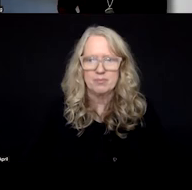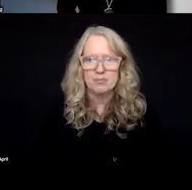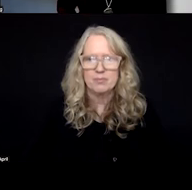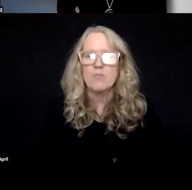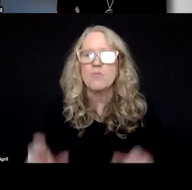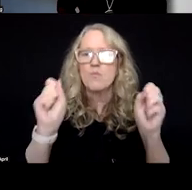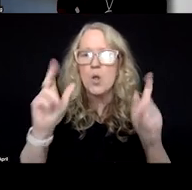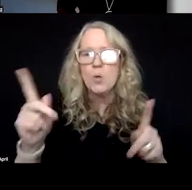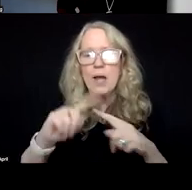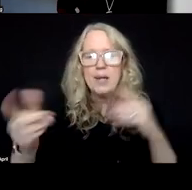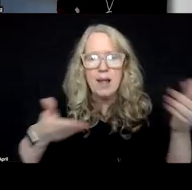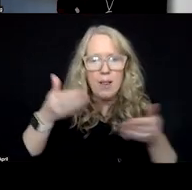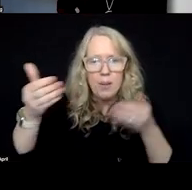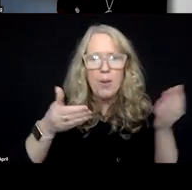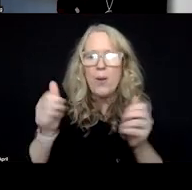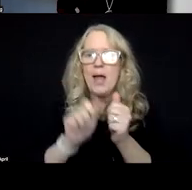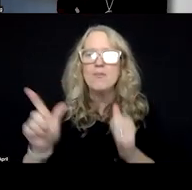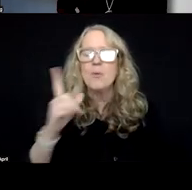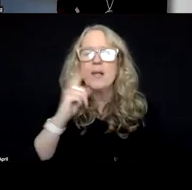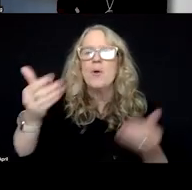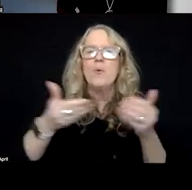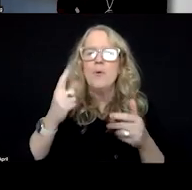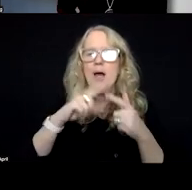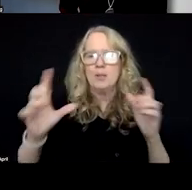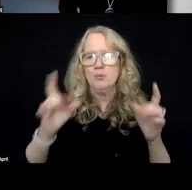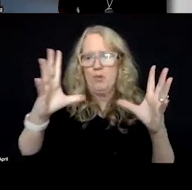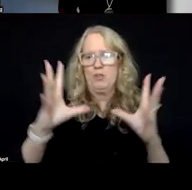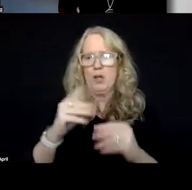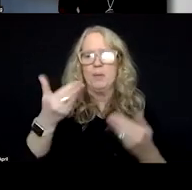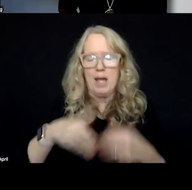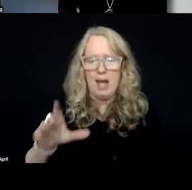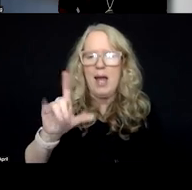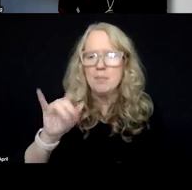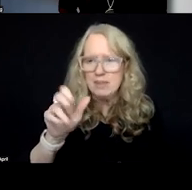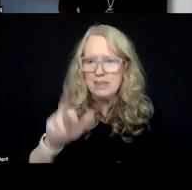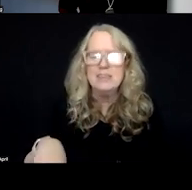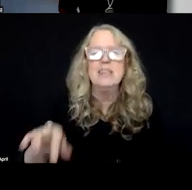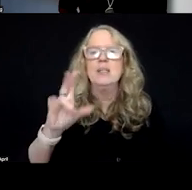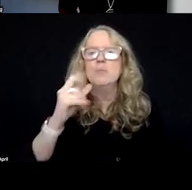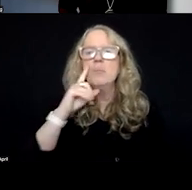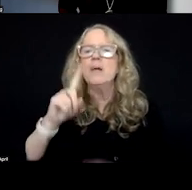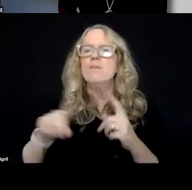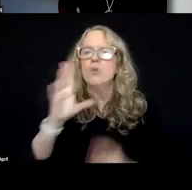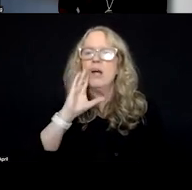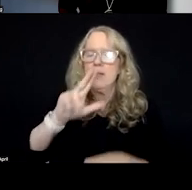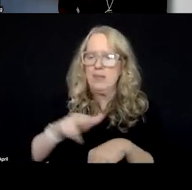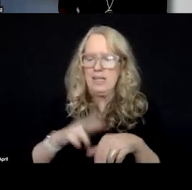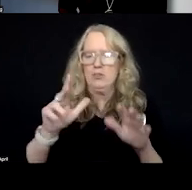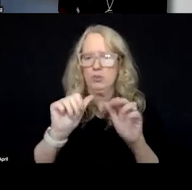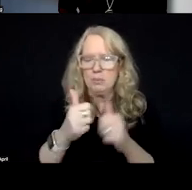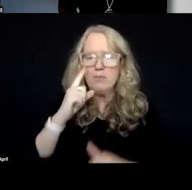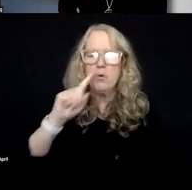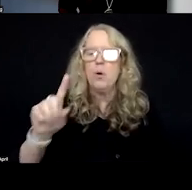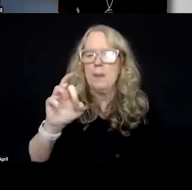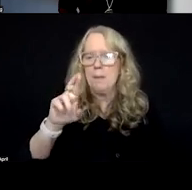All right. Well, hello, everybody. Welcome to the Crisis Jam. I'm Lindsay Browning, the Director of Medicaid Programming at the National Association of Medicaid